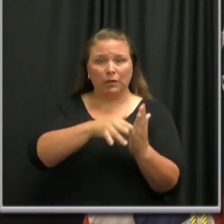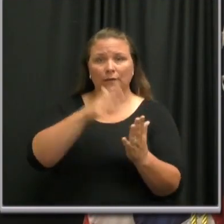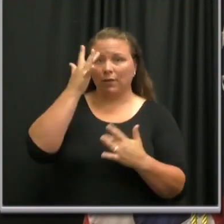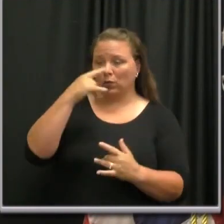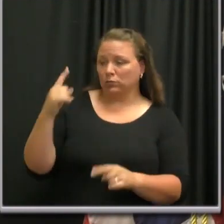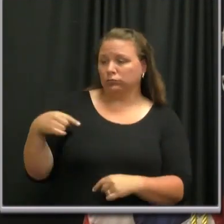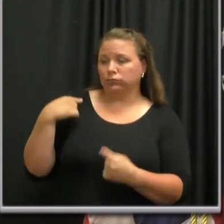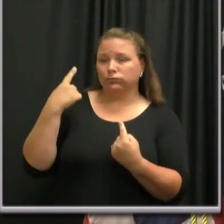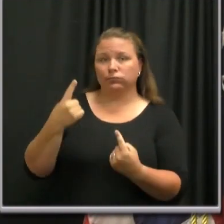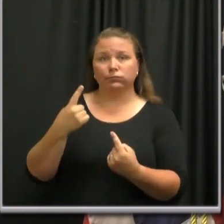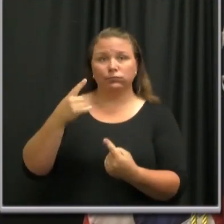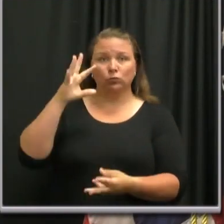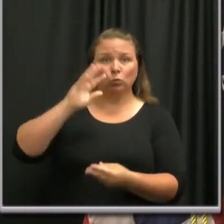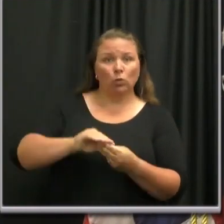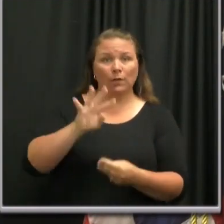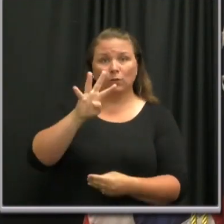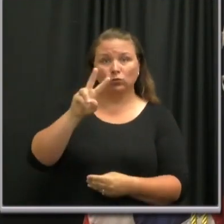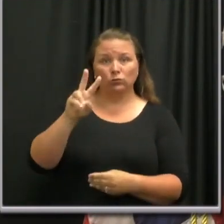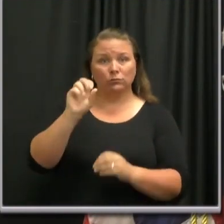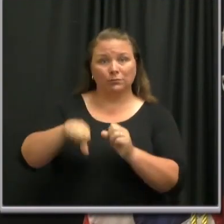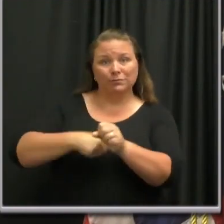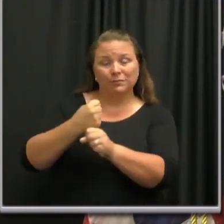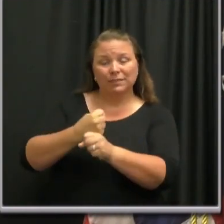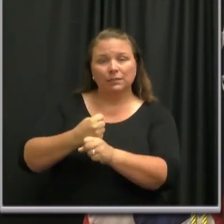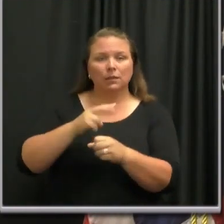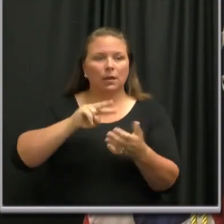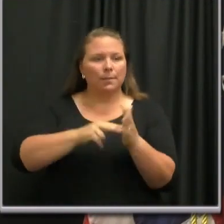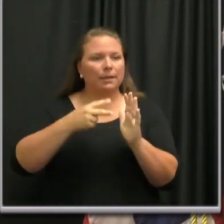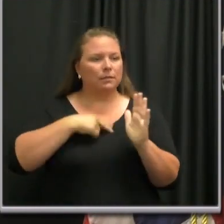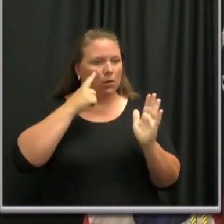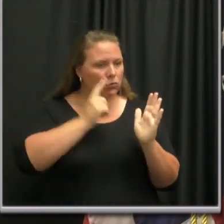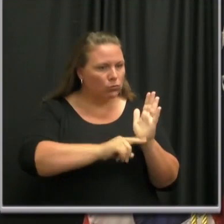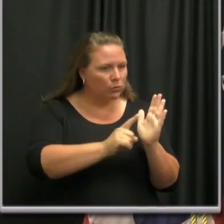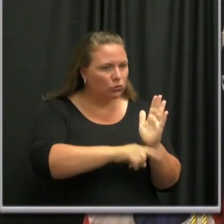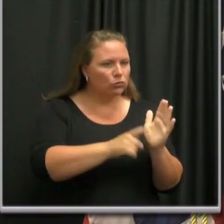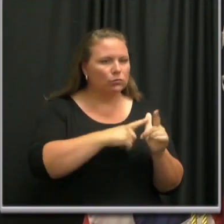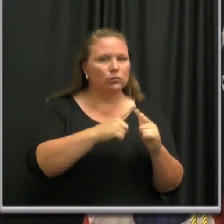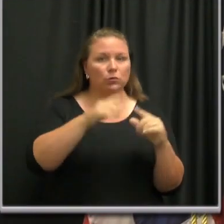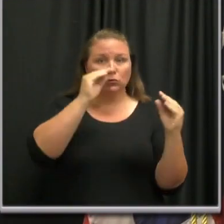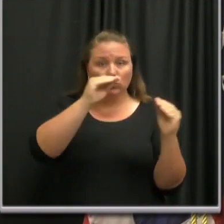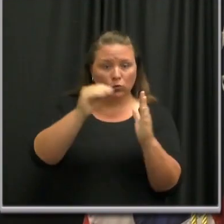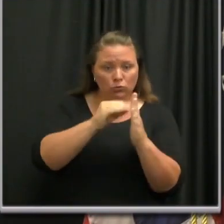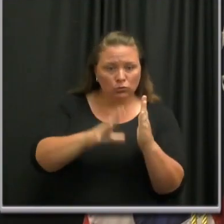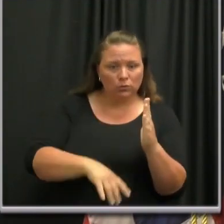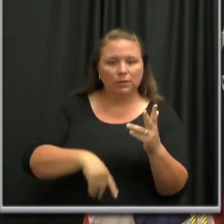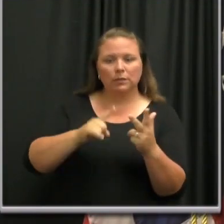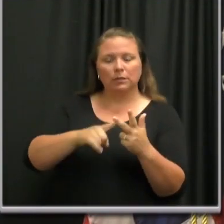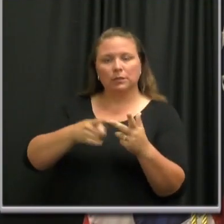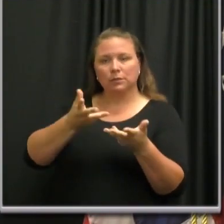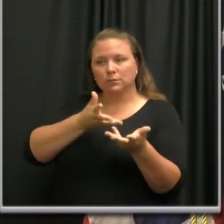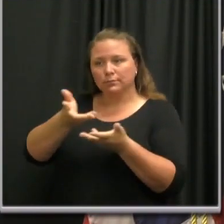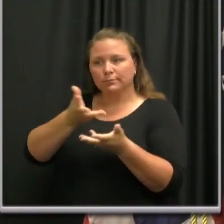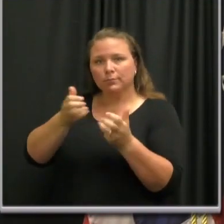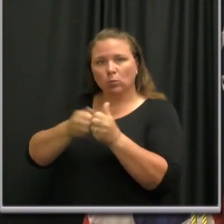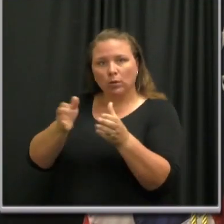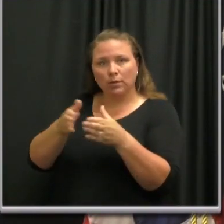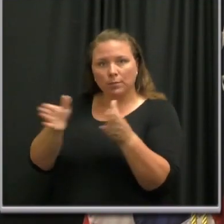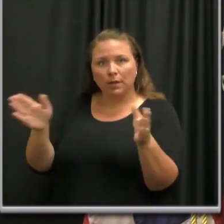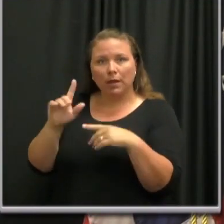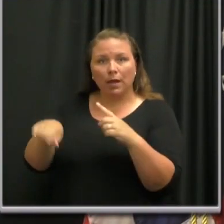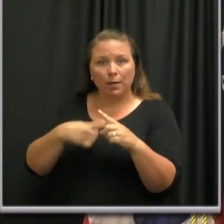I've conducted research, taught students, and engaged the public on numerous viruses including influenza,